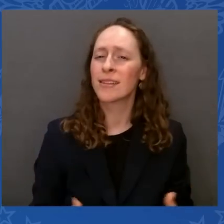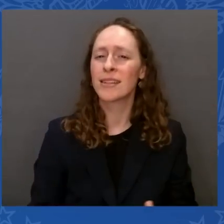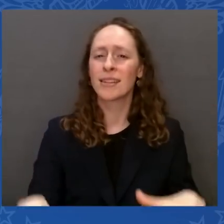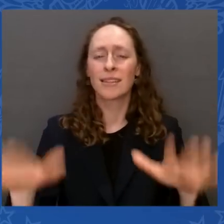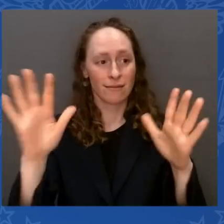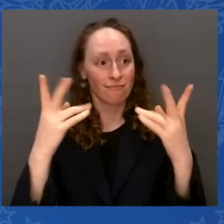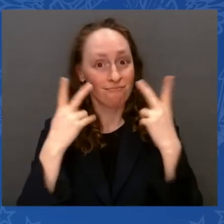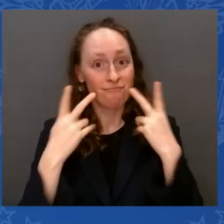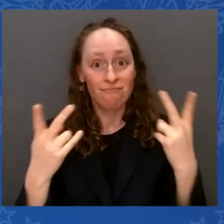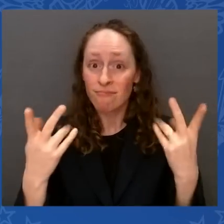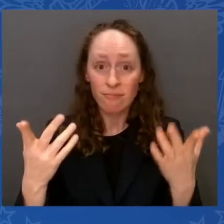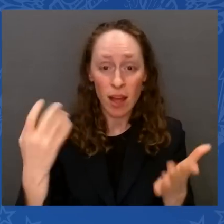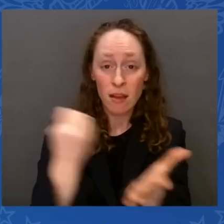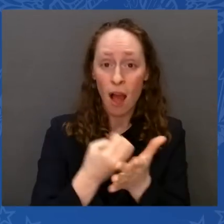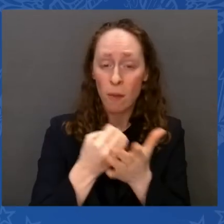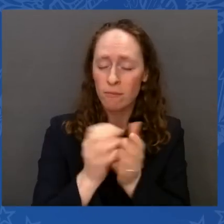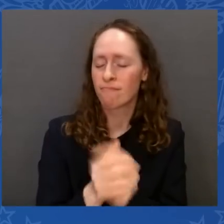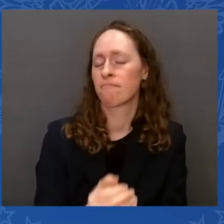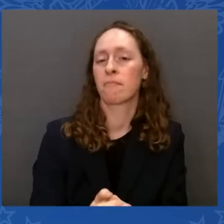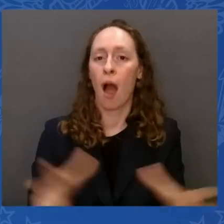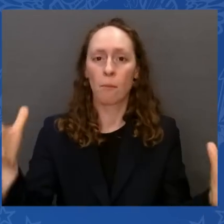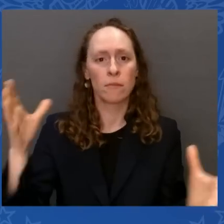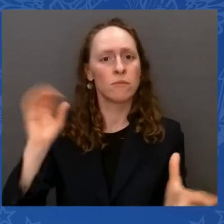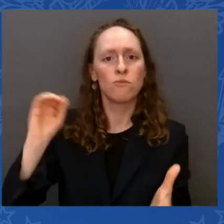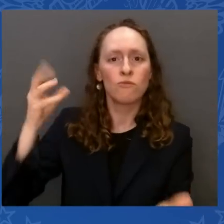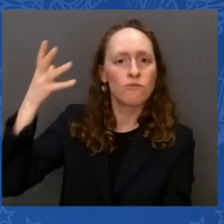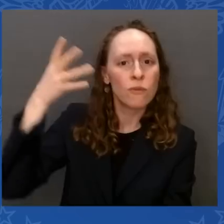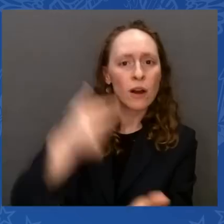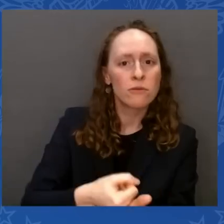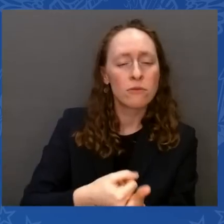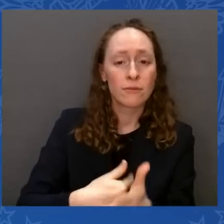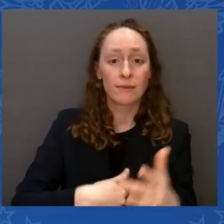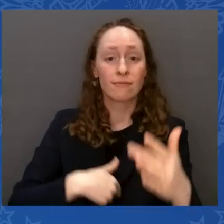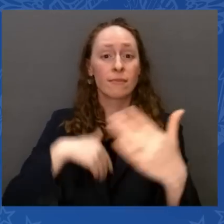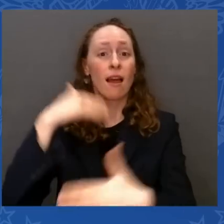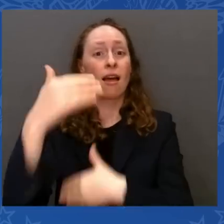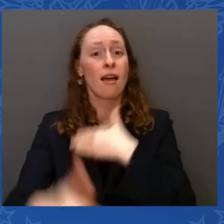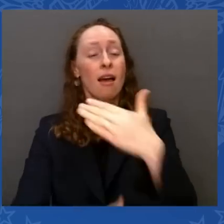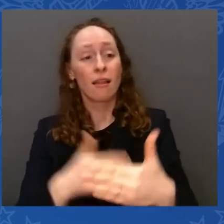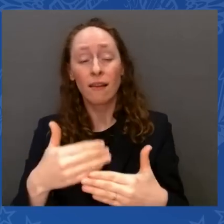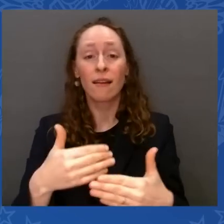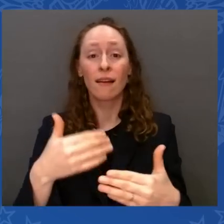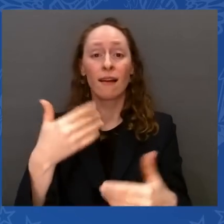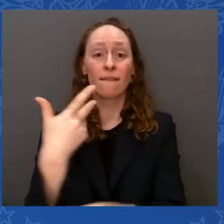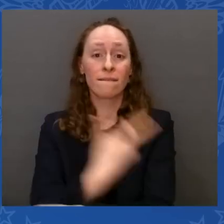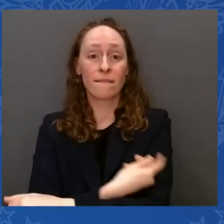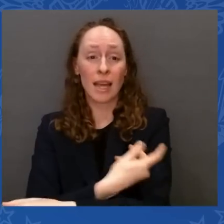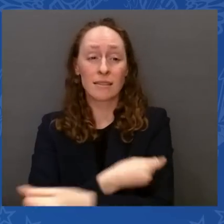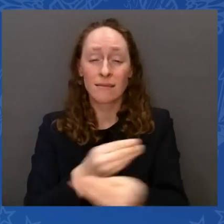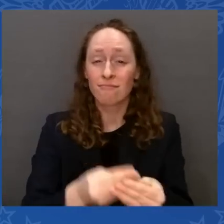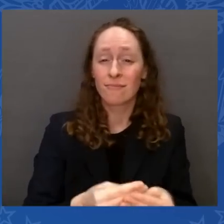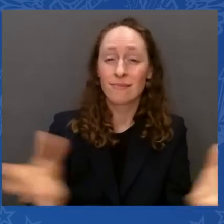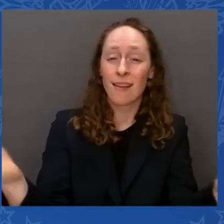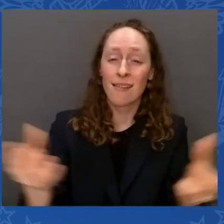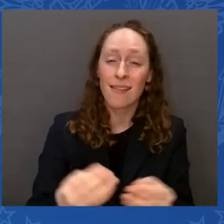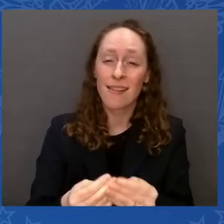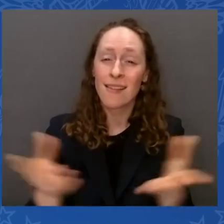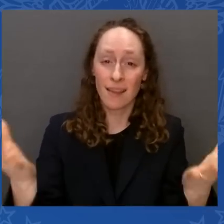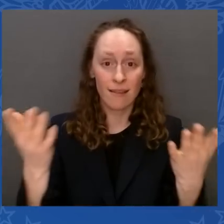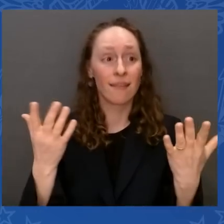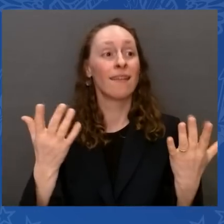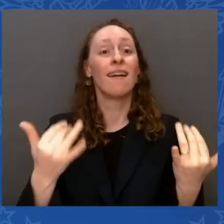and kids back in school. Together, we enacted the historic child tax credit that in